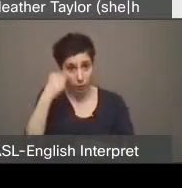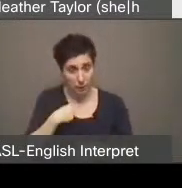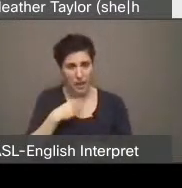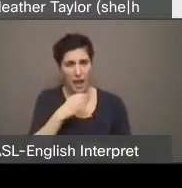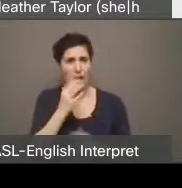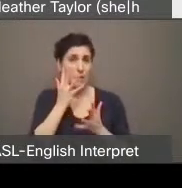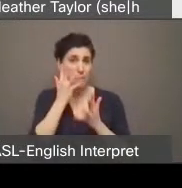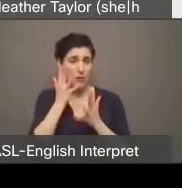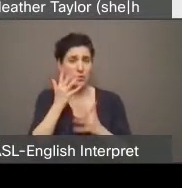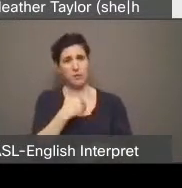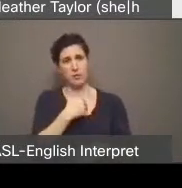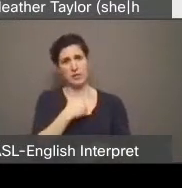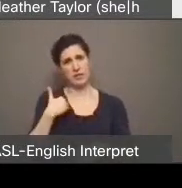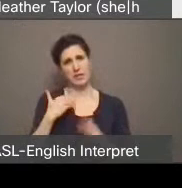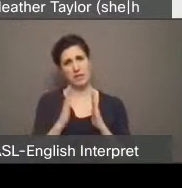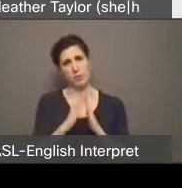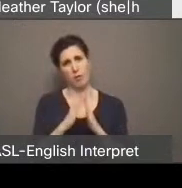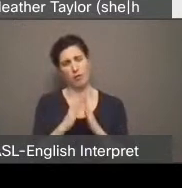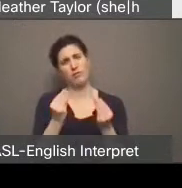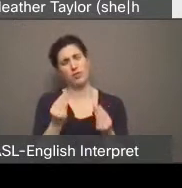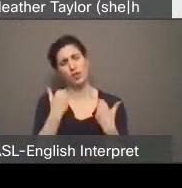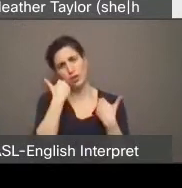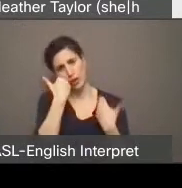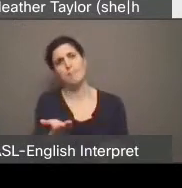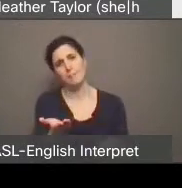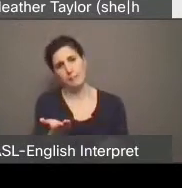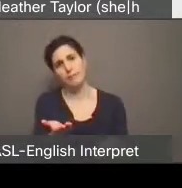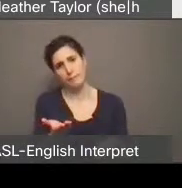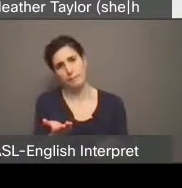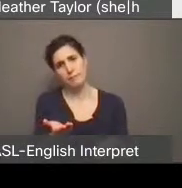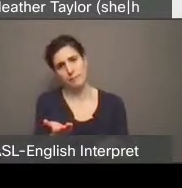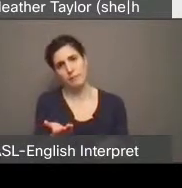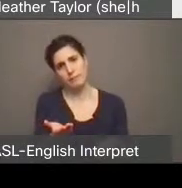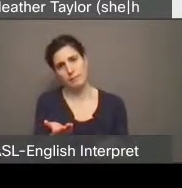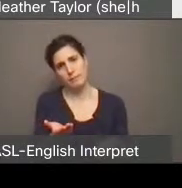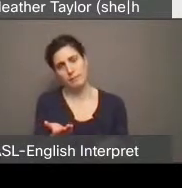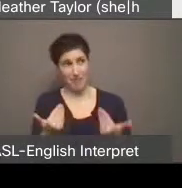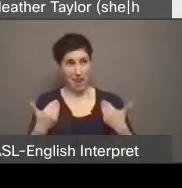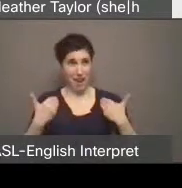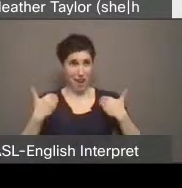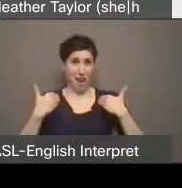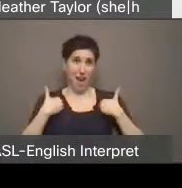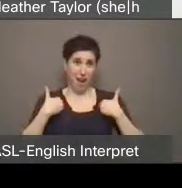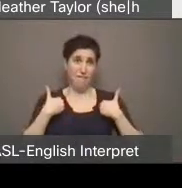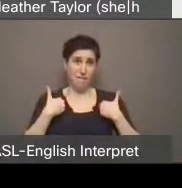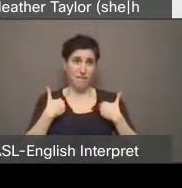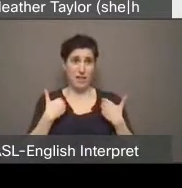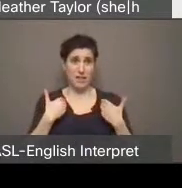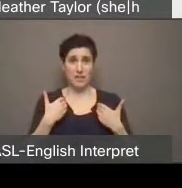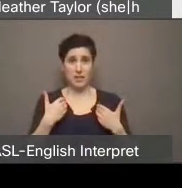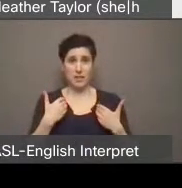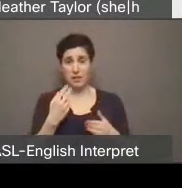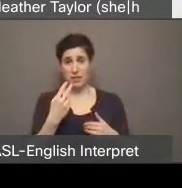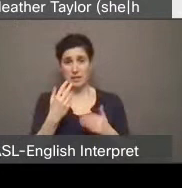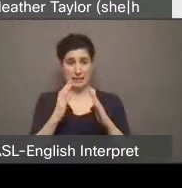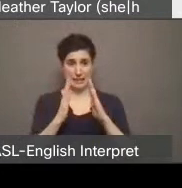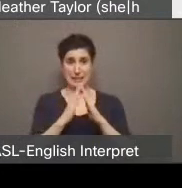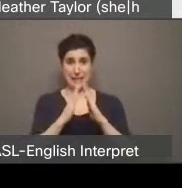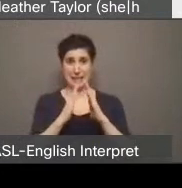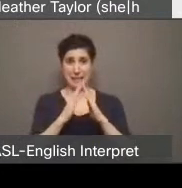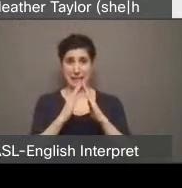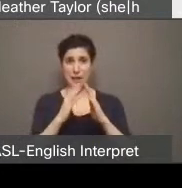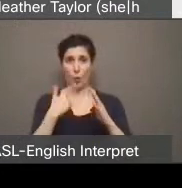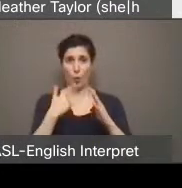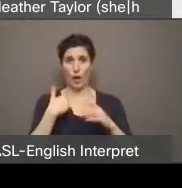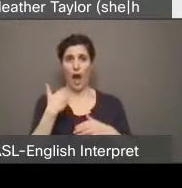Okay, it's embarrassing for Toronto. We have, you know, we've got 2 cities in 1. We've got cities for the super